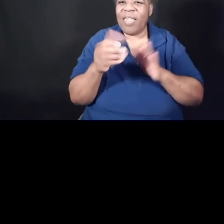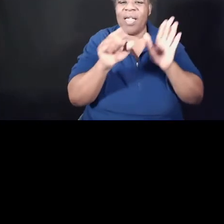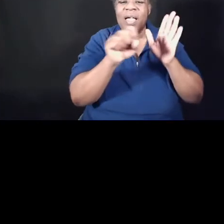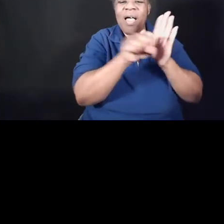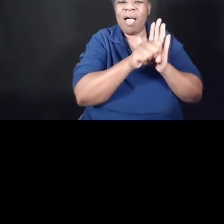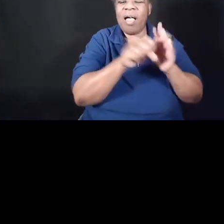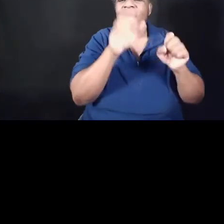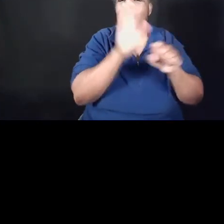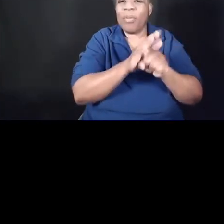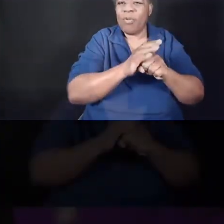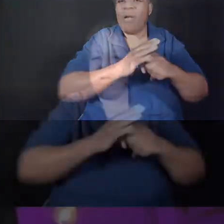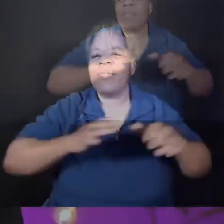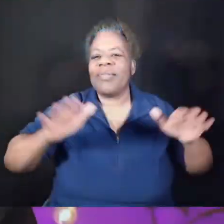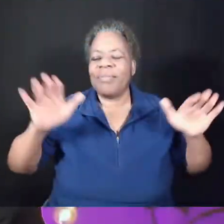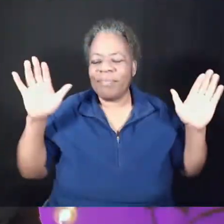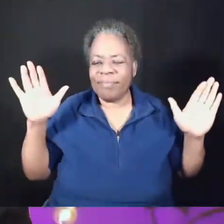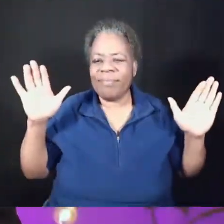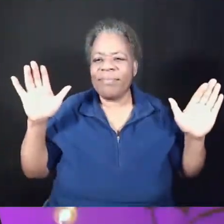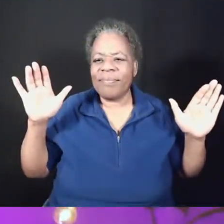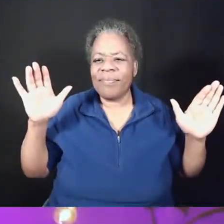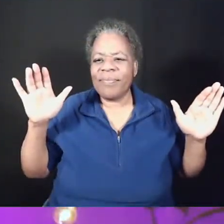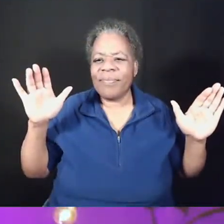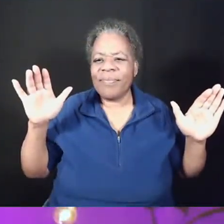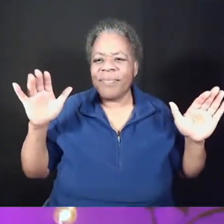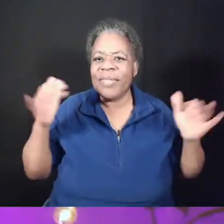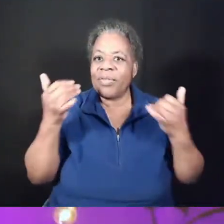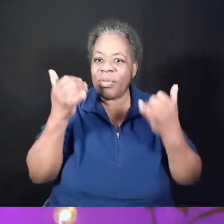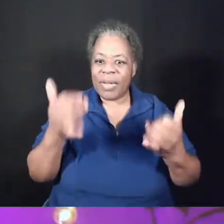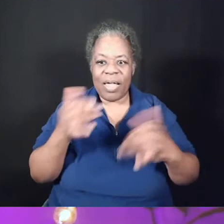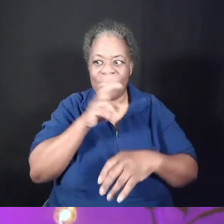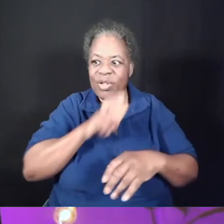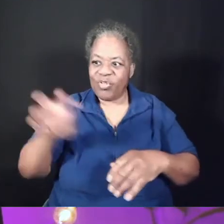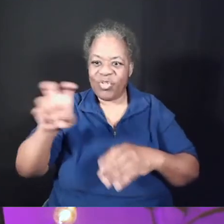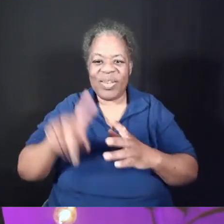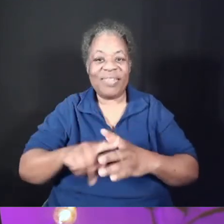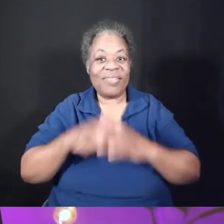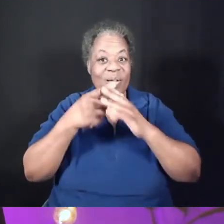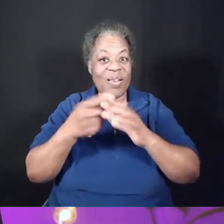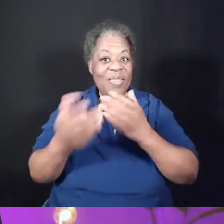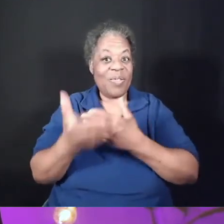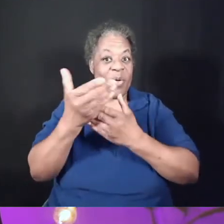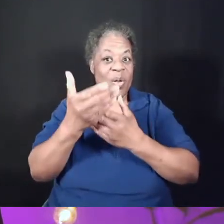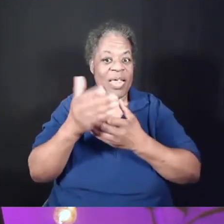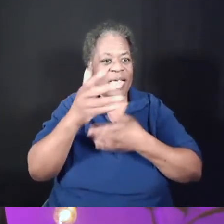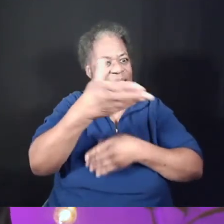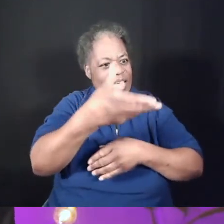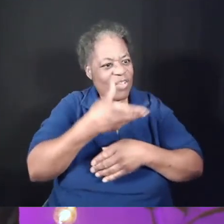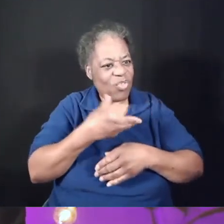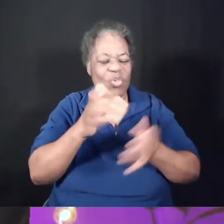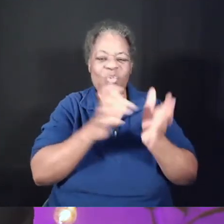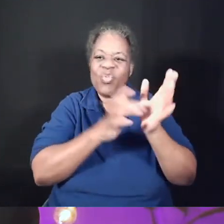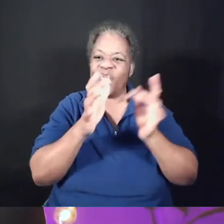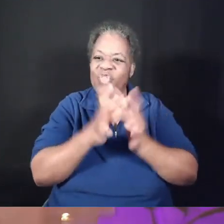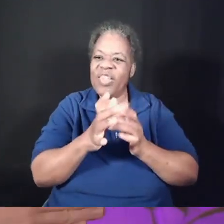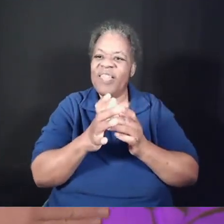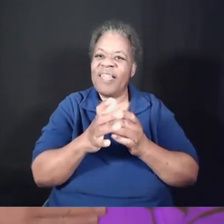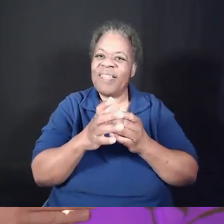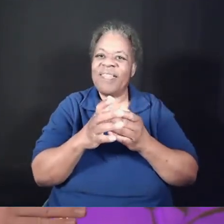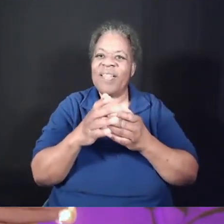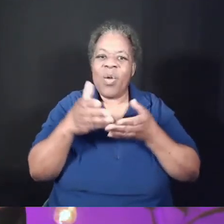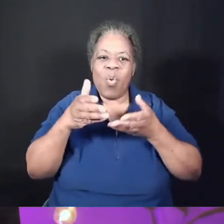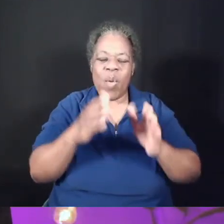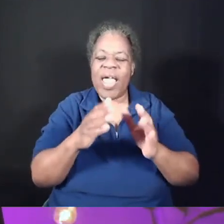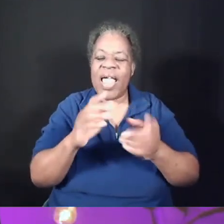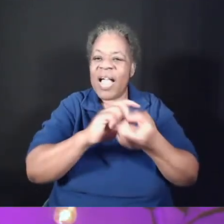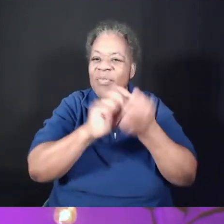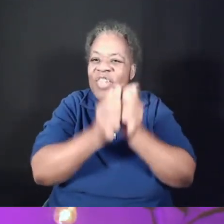a cross. So now that we've gotten our journey started, and been introduced to Jesus' radical approach to change, next Sunday we're going to look back at the beginning of